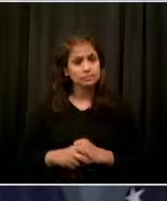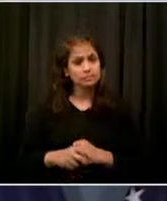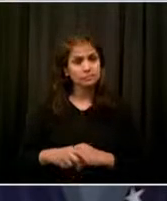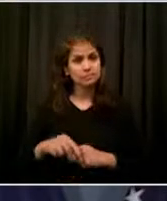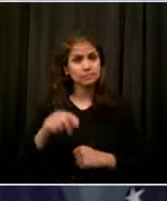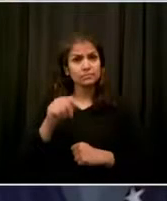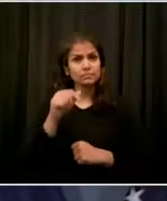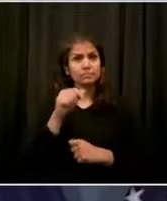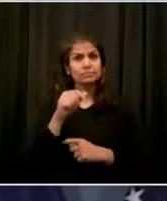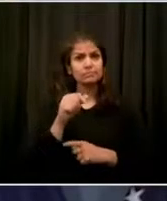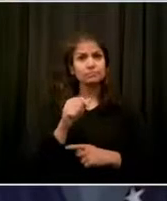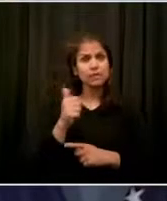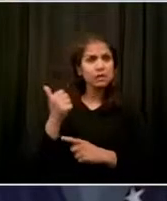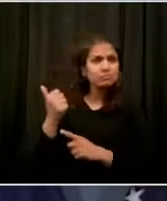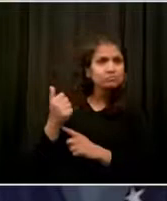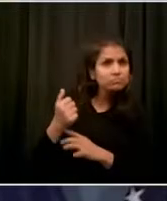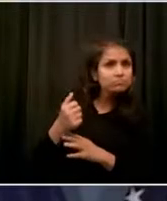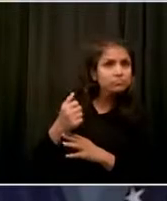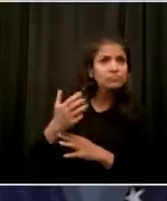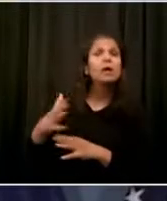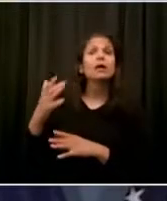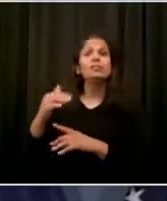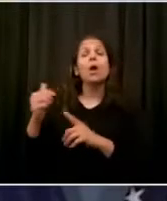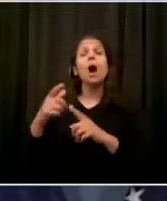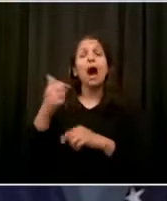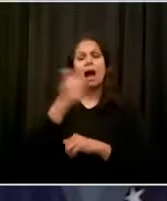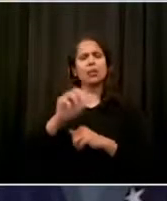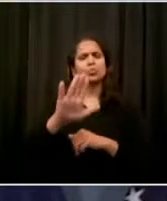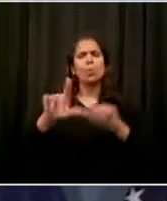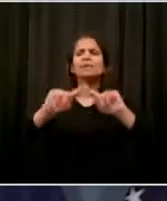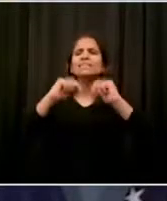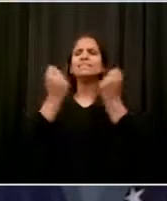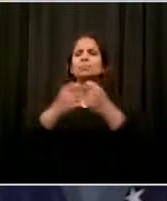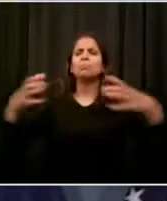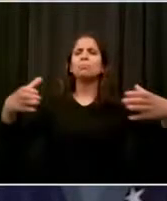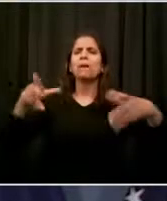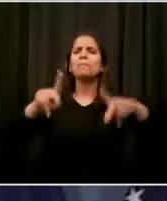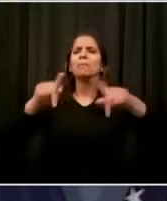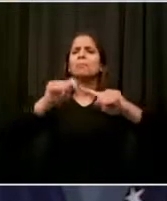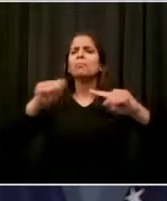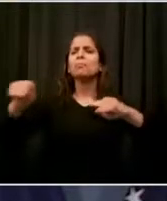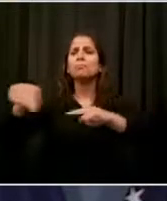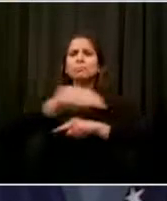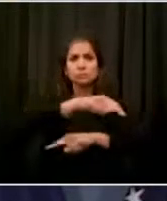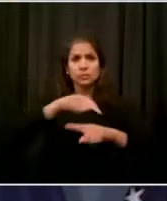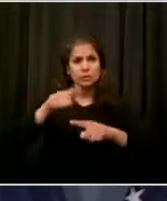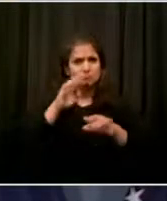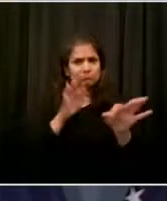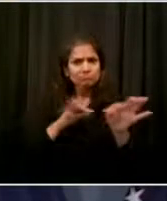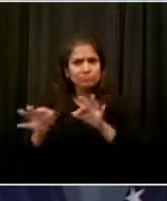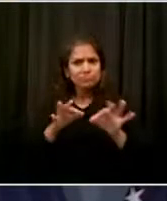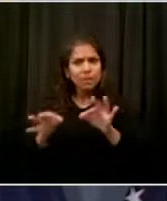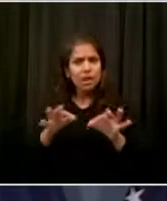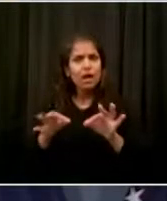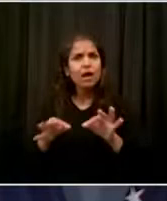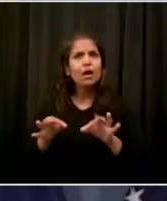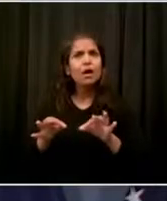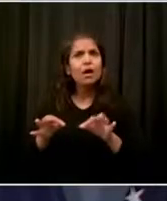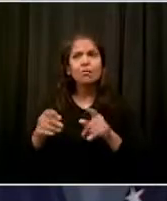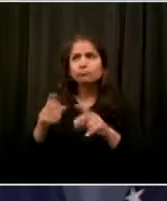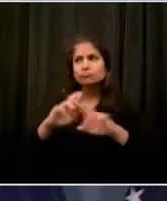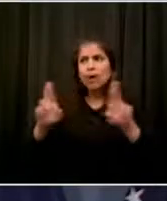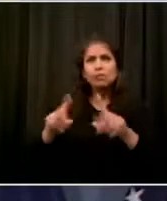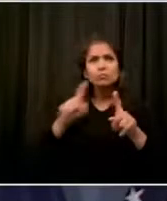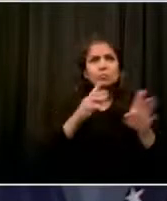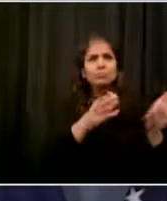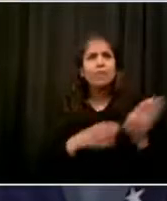plans for what happens if Washington and Albany don't come through? In other words, do have a blueprint? Do